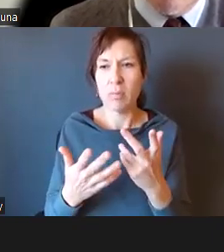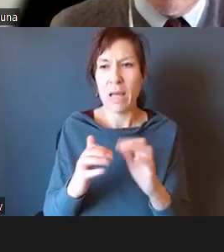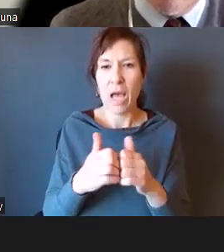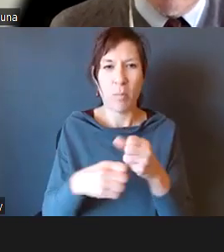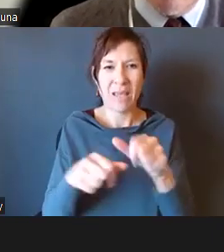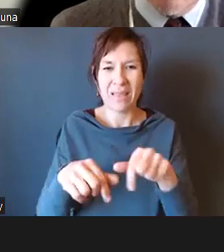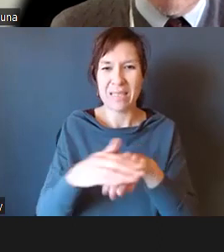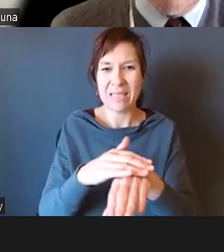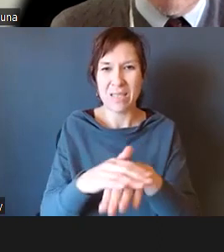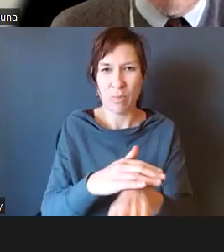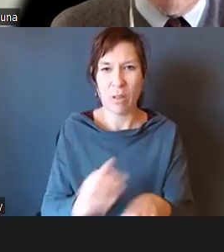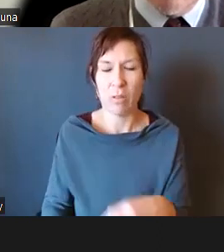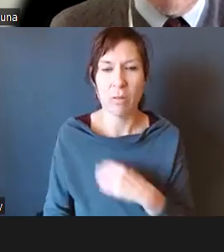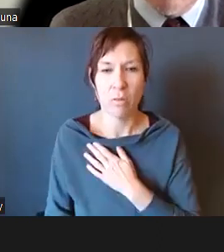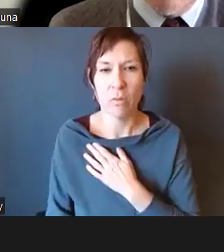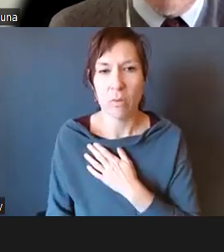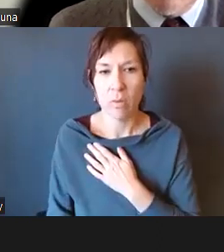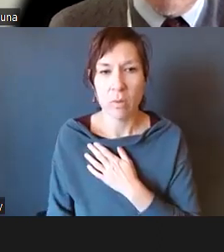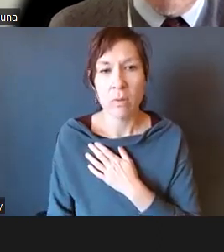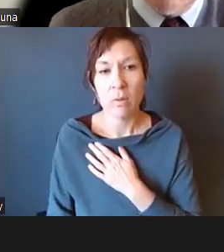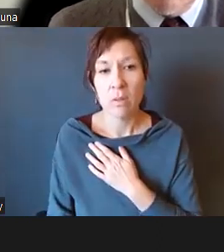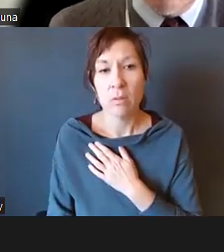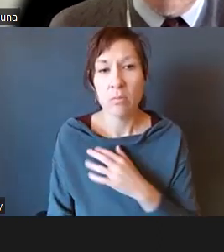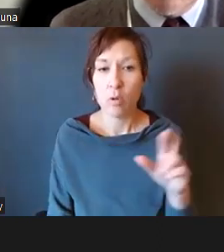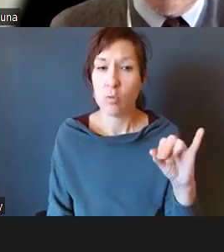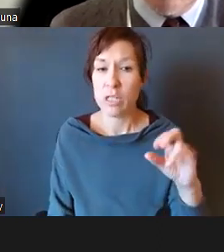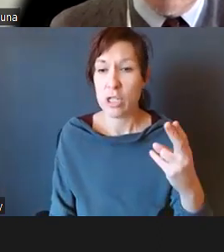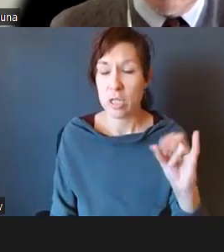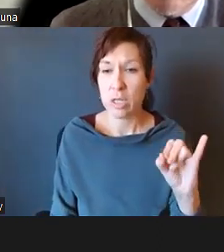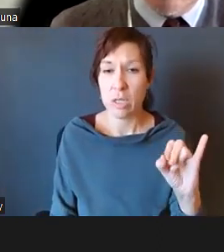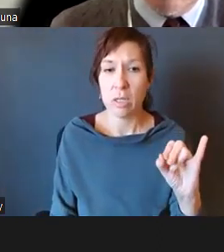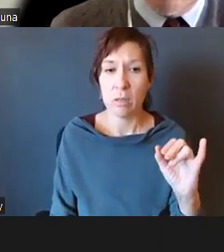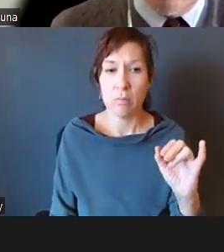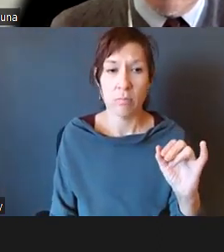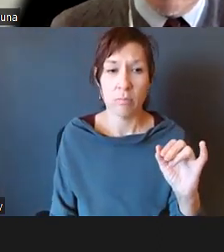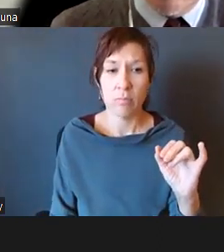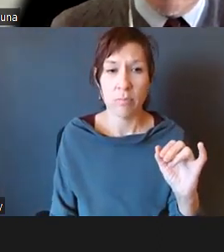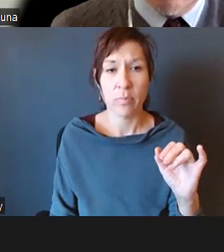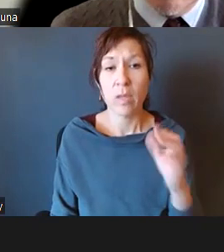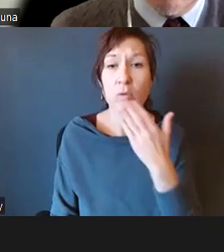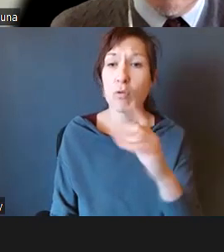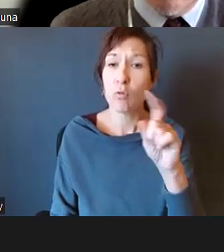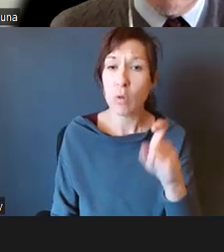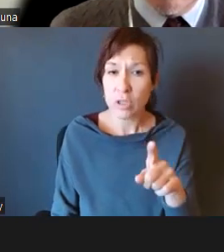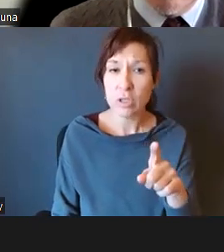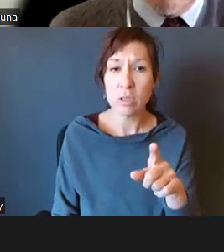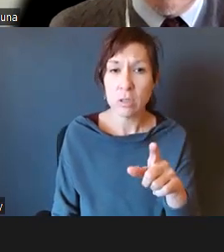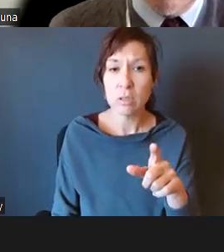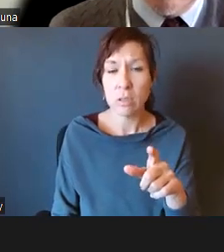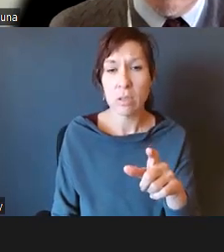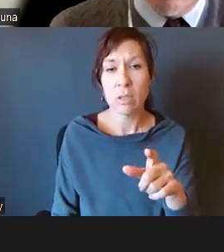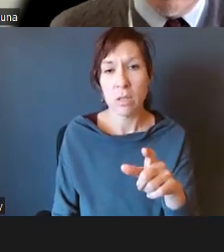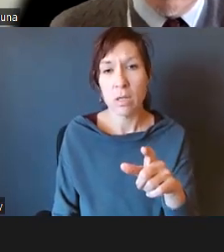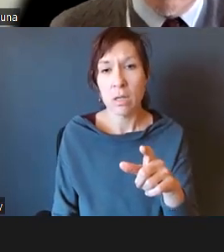So that's a great question, Caroline, and I, and I, I, I know other folks have brought that up previously about